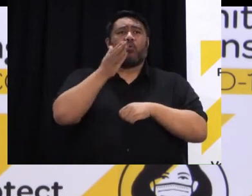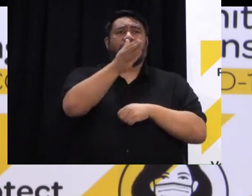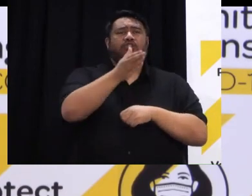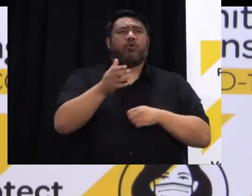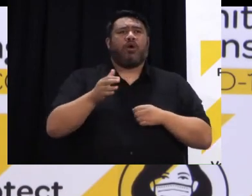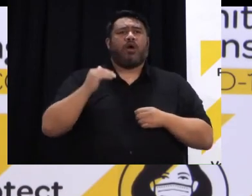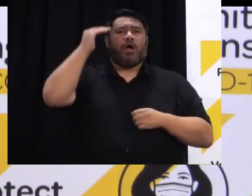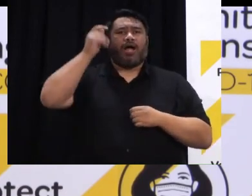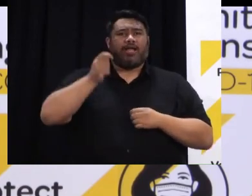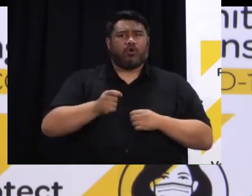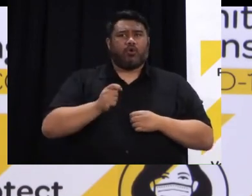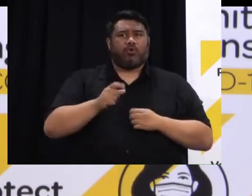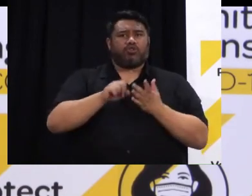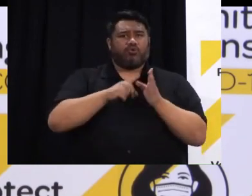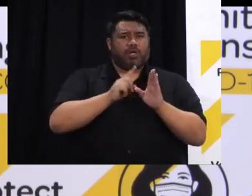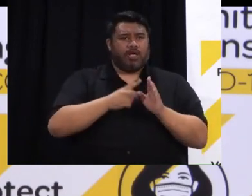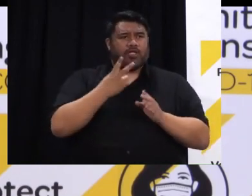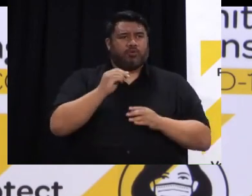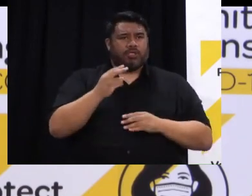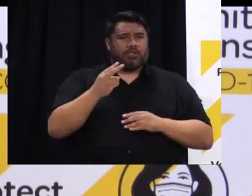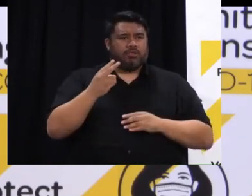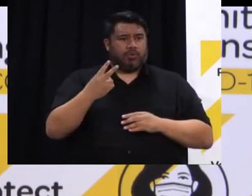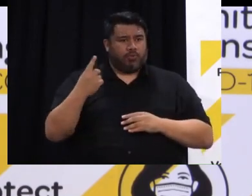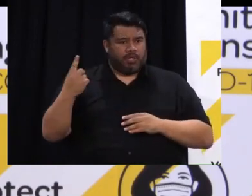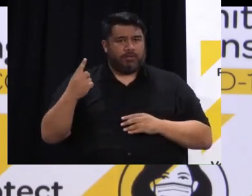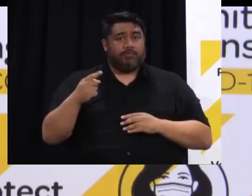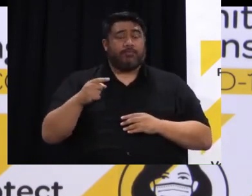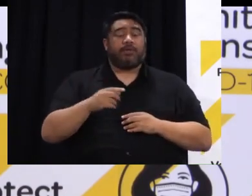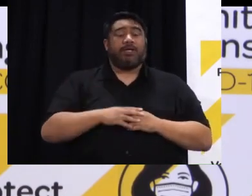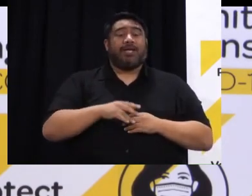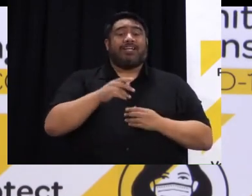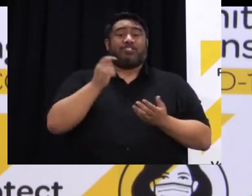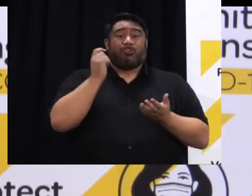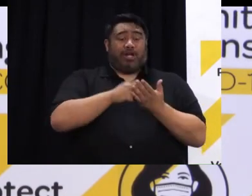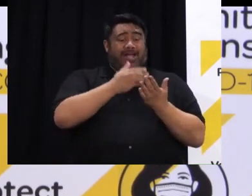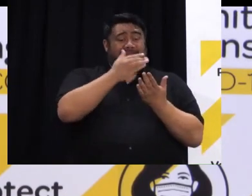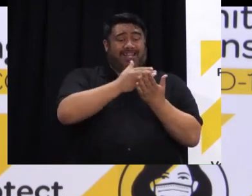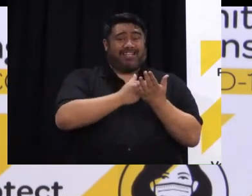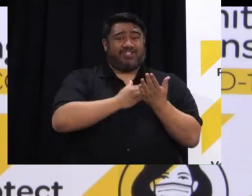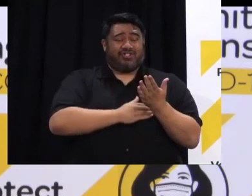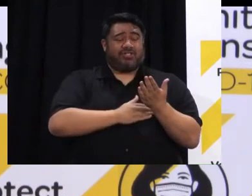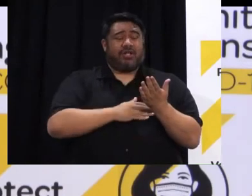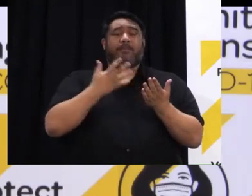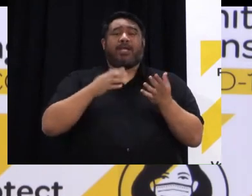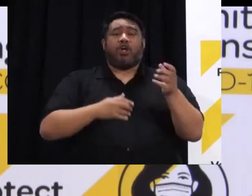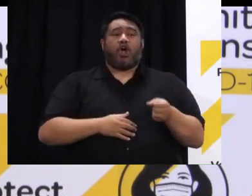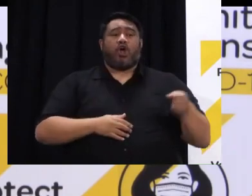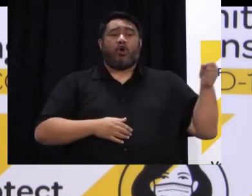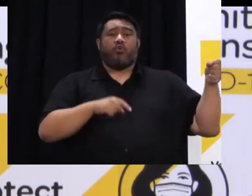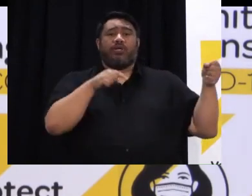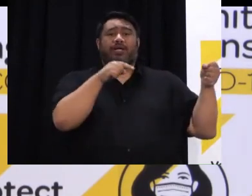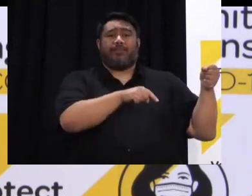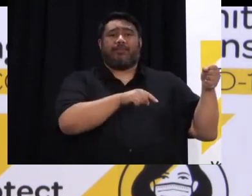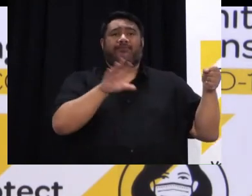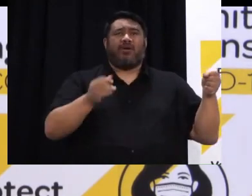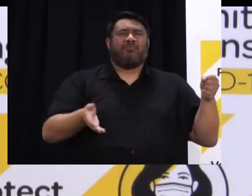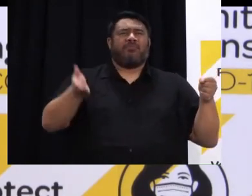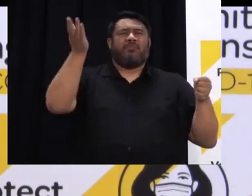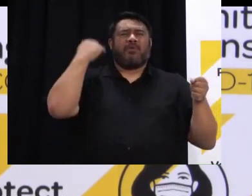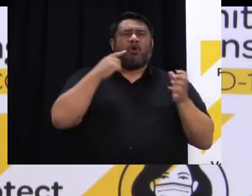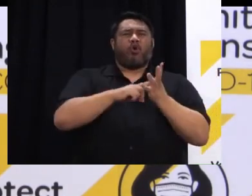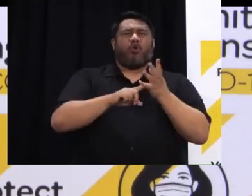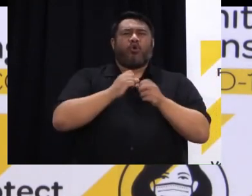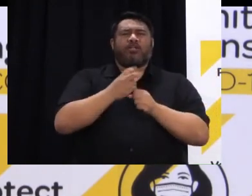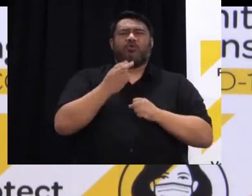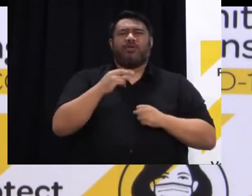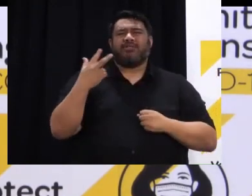July 21 had been in custody on those charges since August 2018 and the start